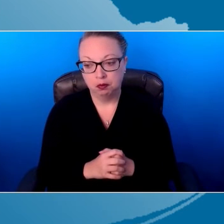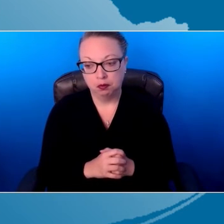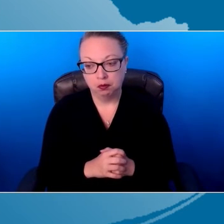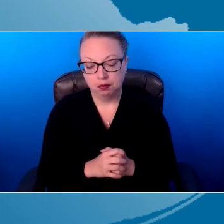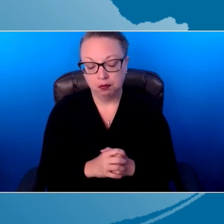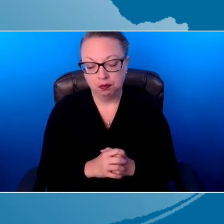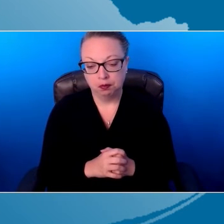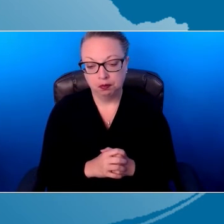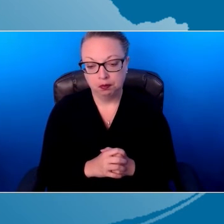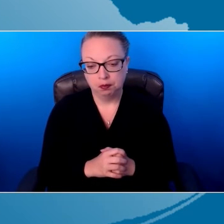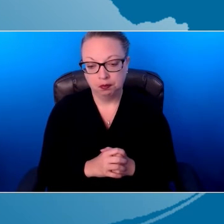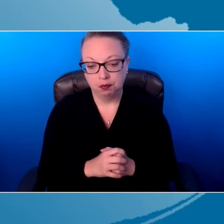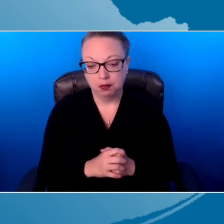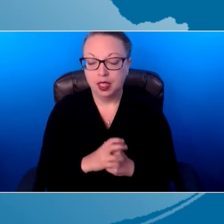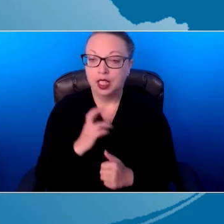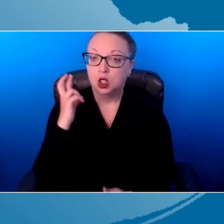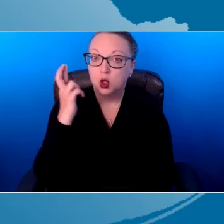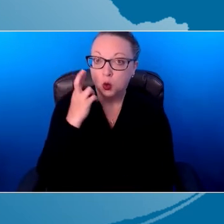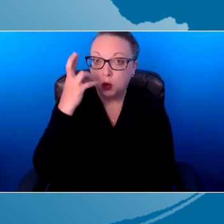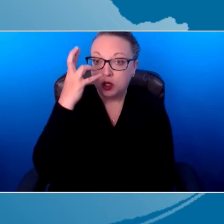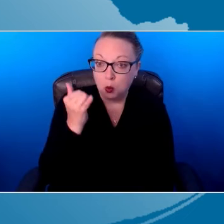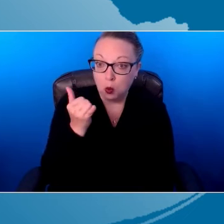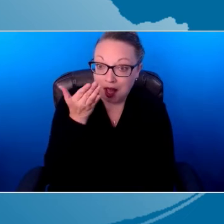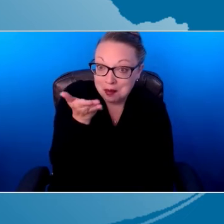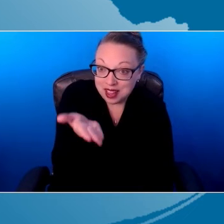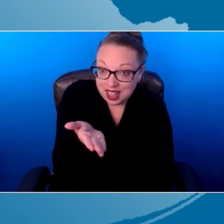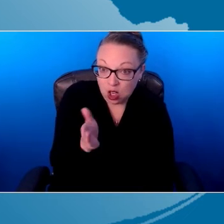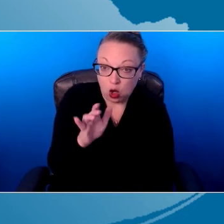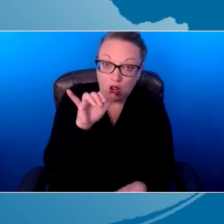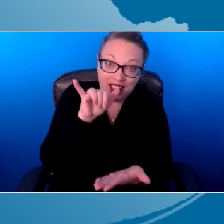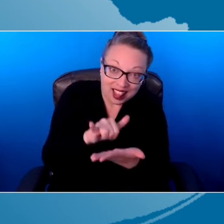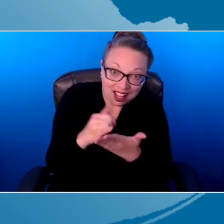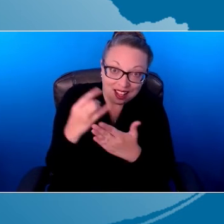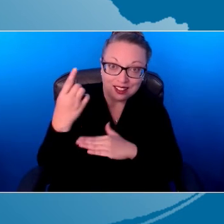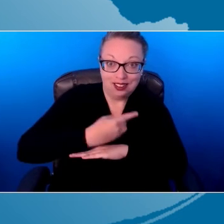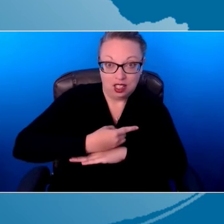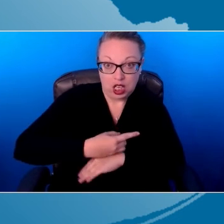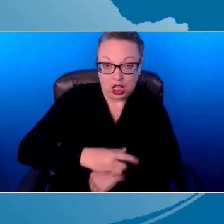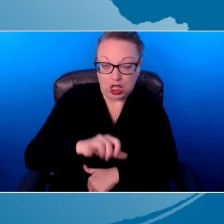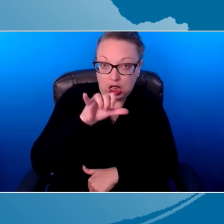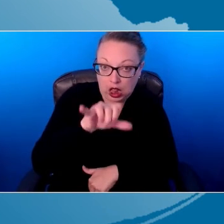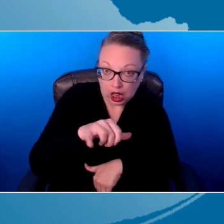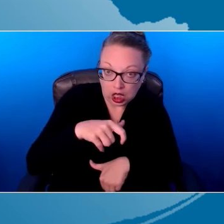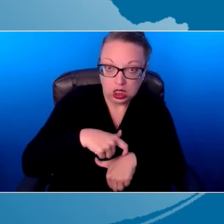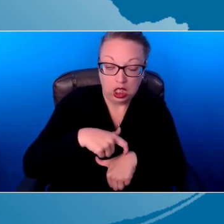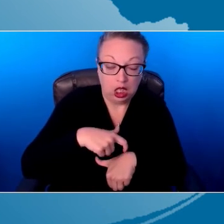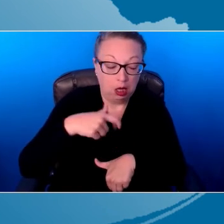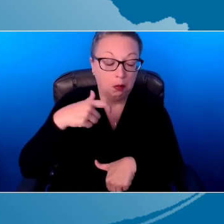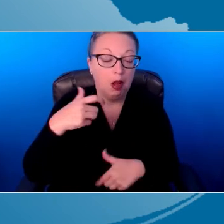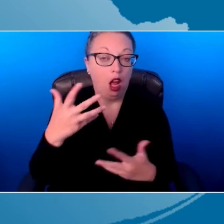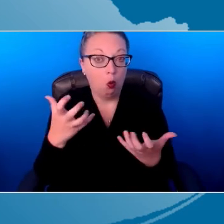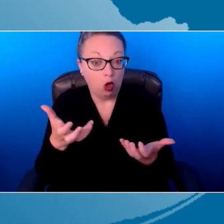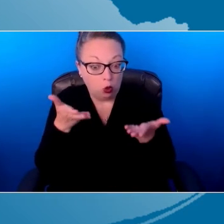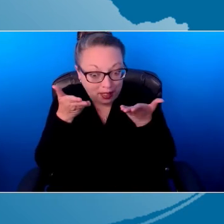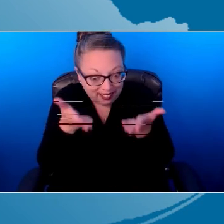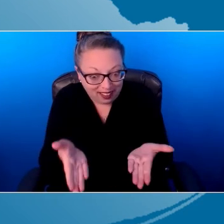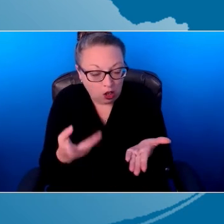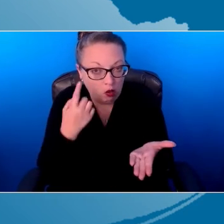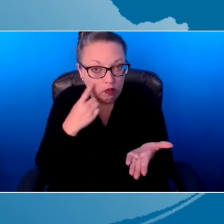it's the reason why I'm there on that day at that time because I want to be present for that activity. Part three,